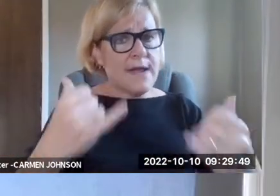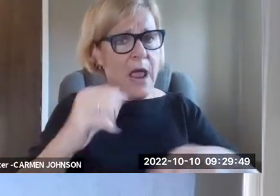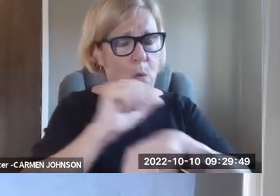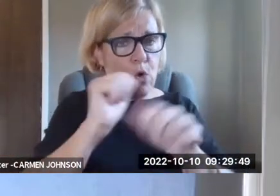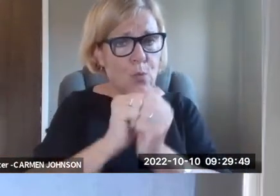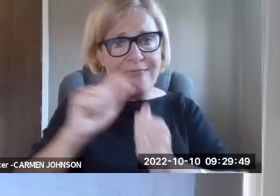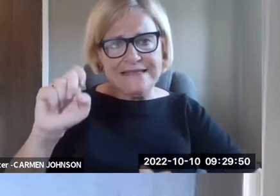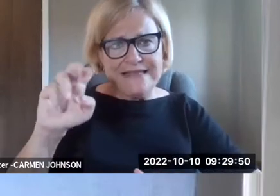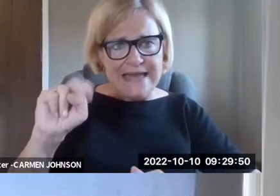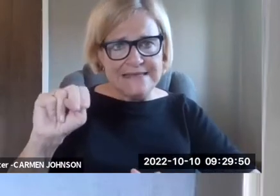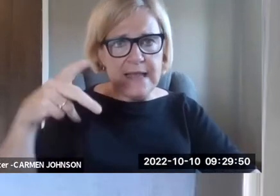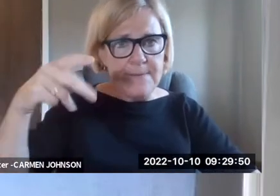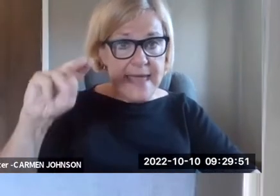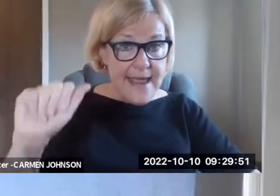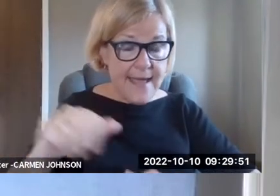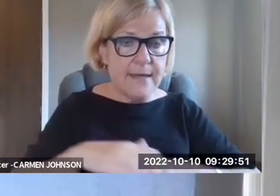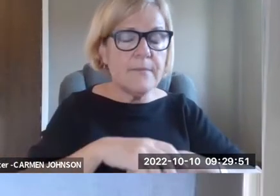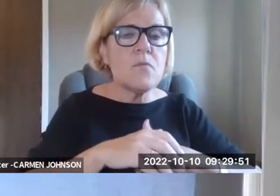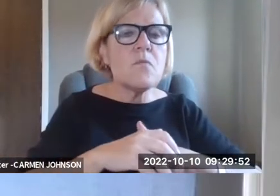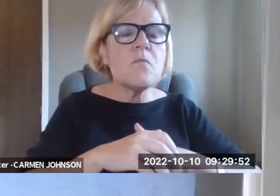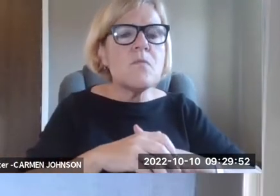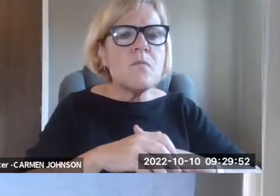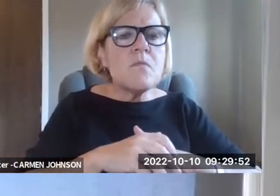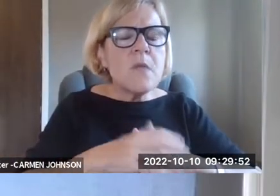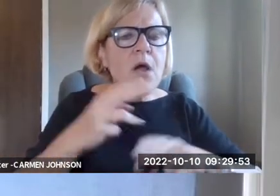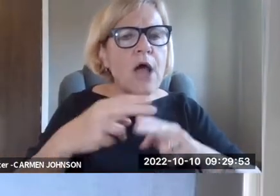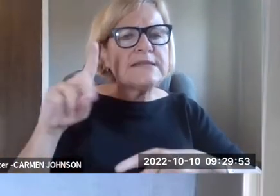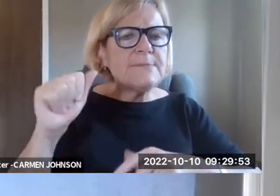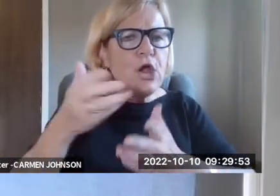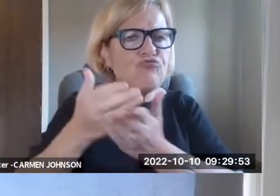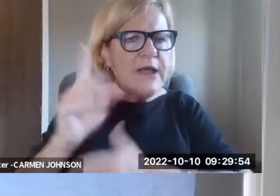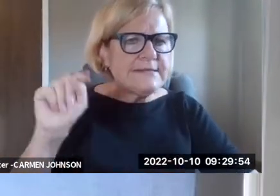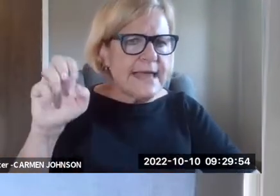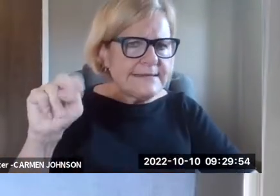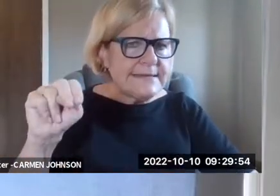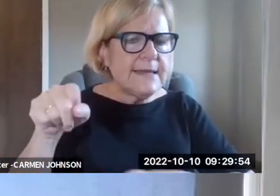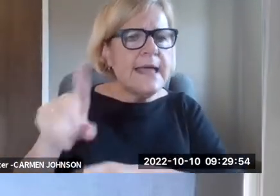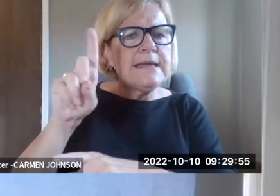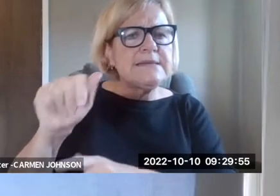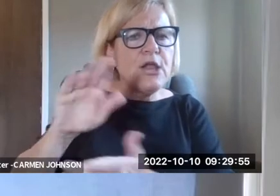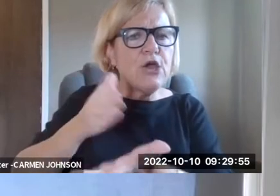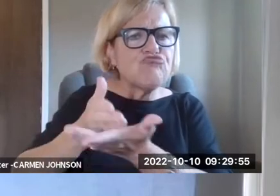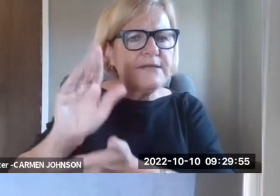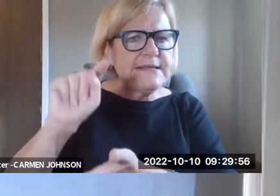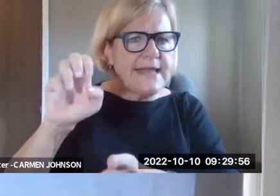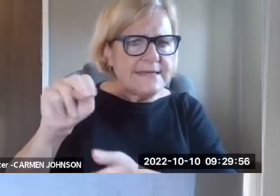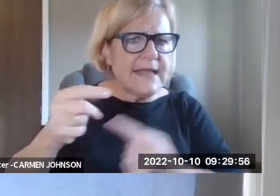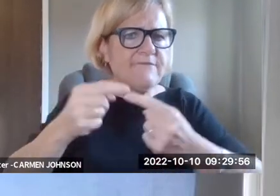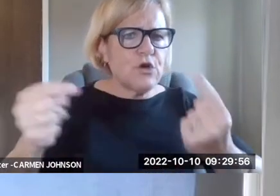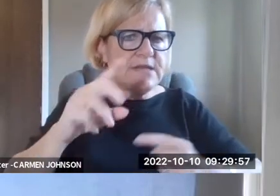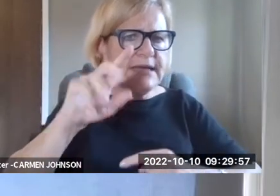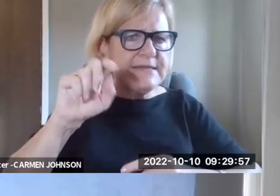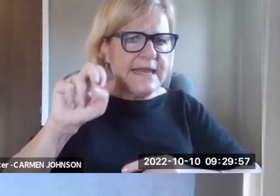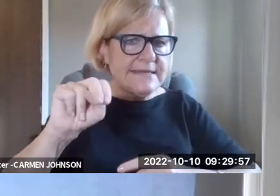and on, in both the complaint and the settlement. And then we're now working with the Tennessee PNA, um,